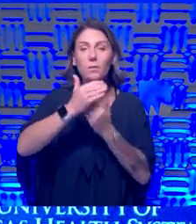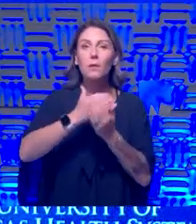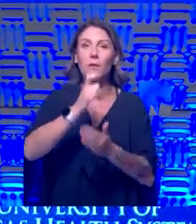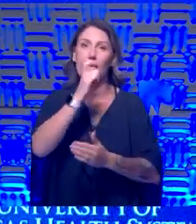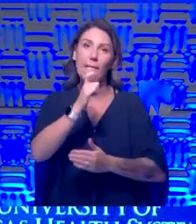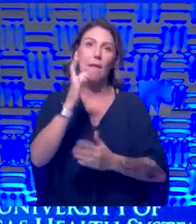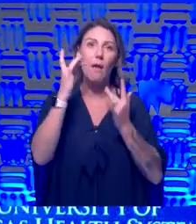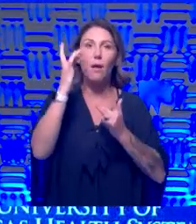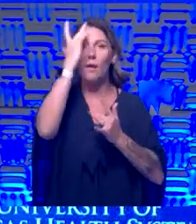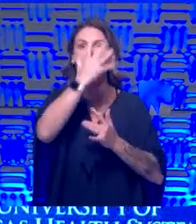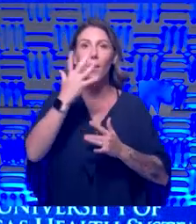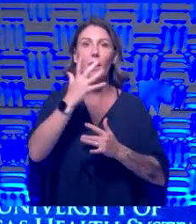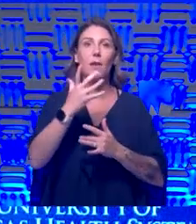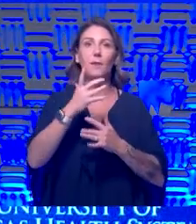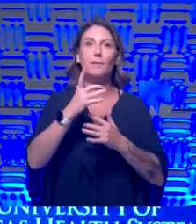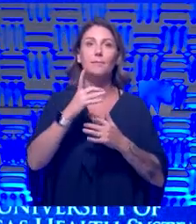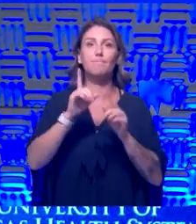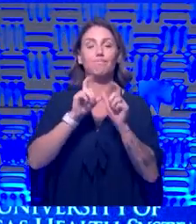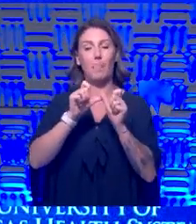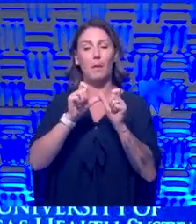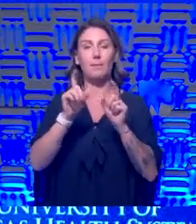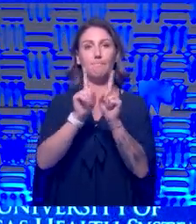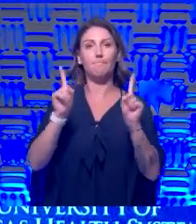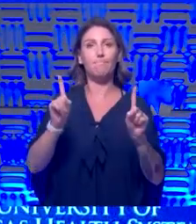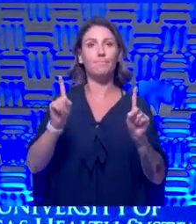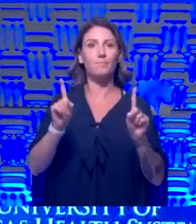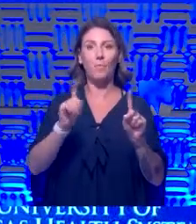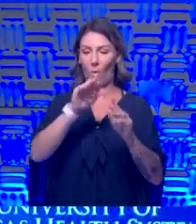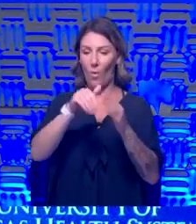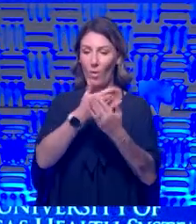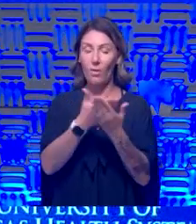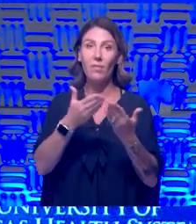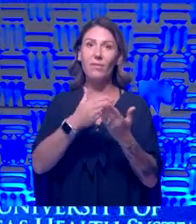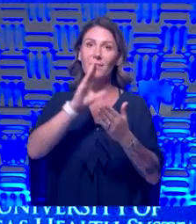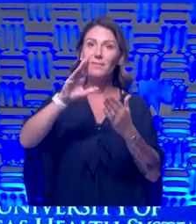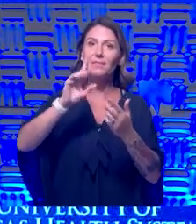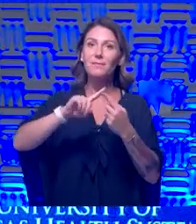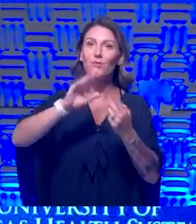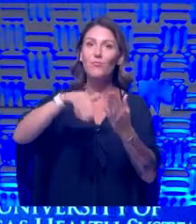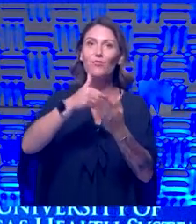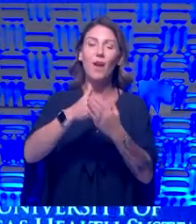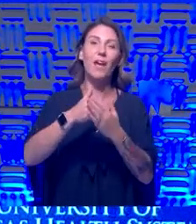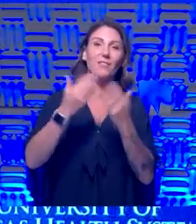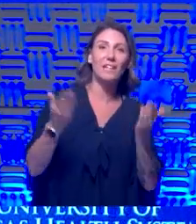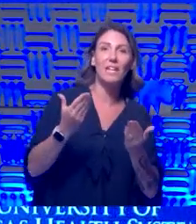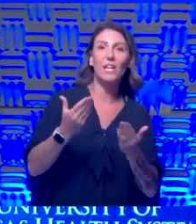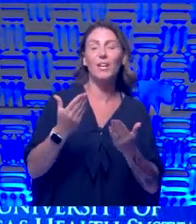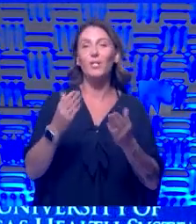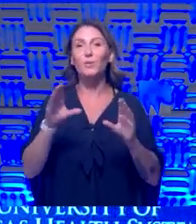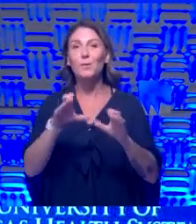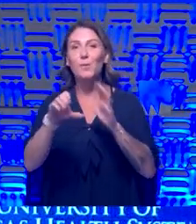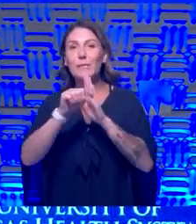touch your face, keep your distance, and all those things until she got here. And we could do her symptom check and her temperature check, and I could try to screen her.